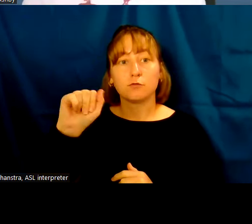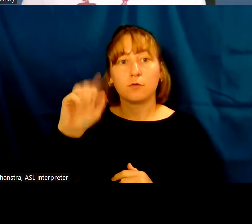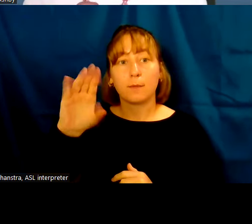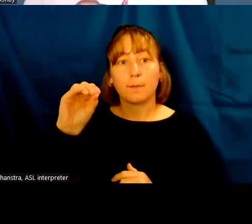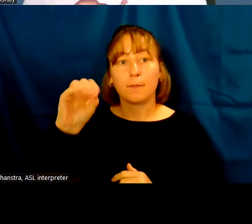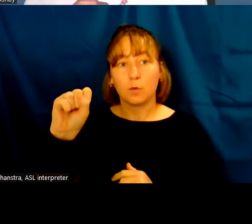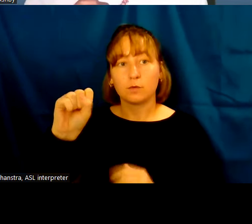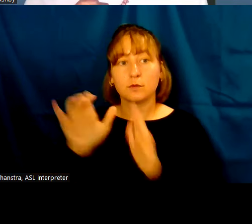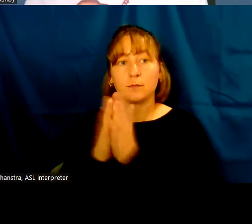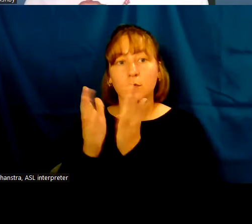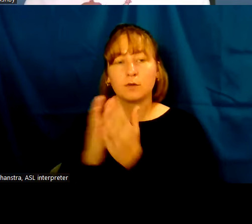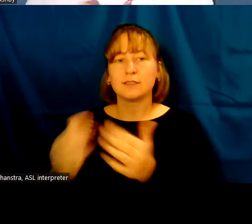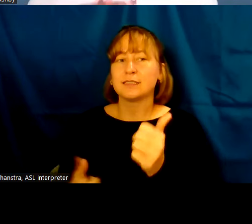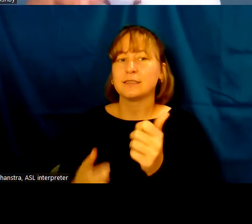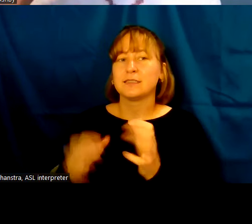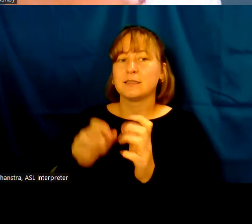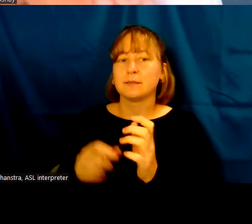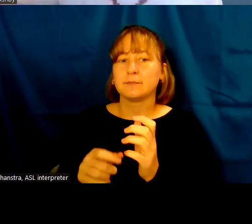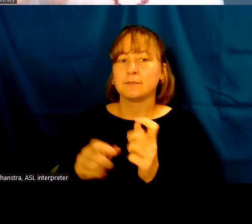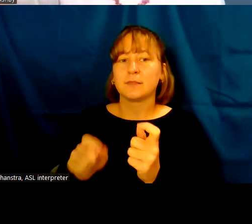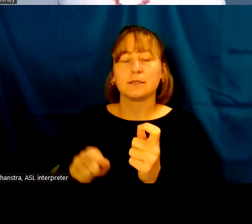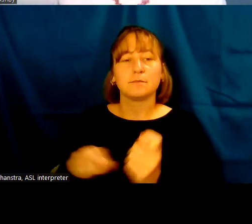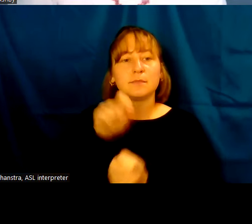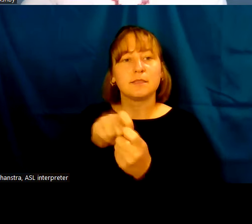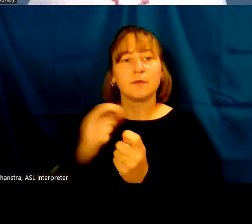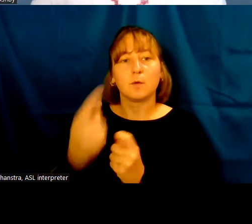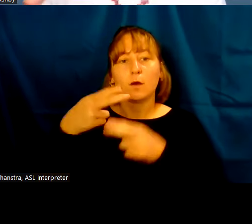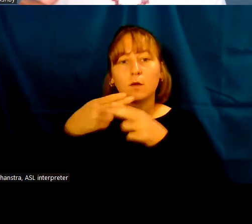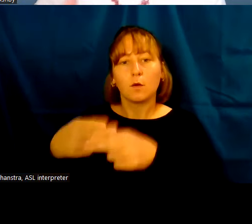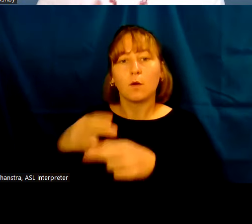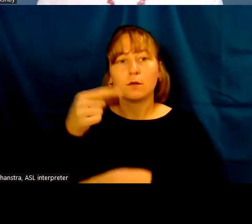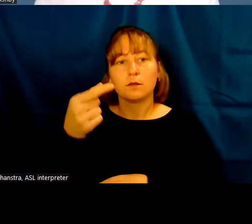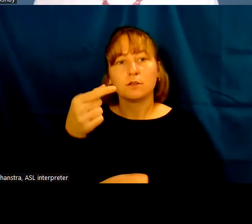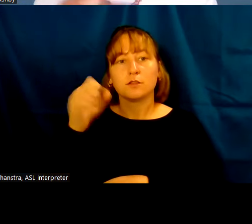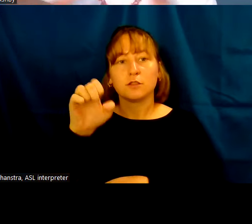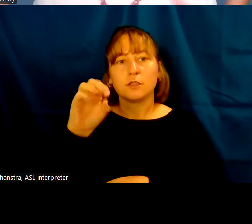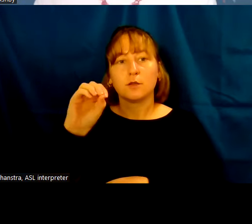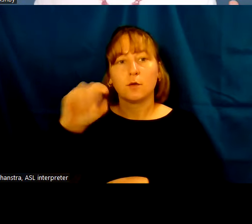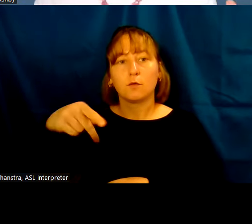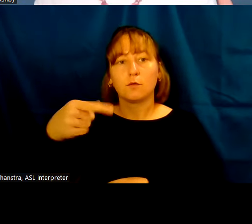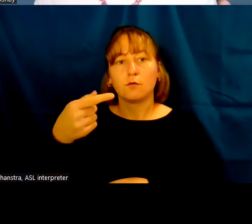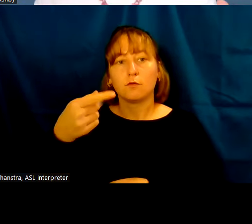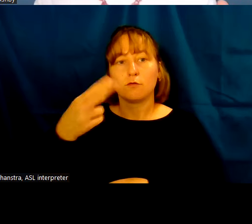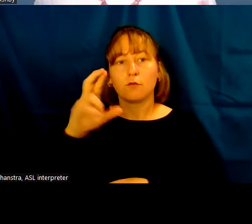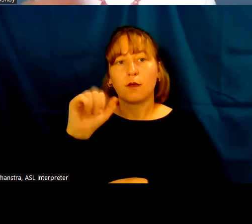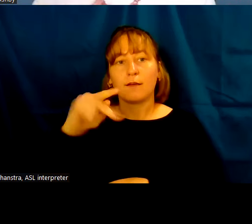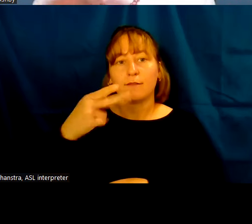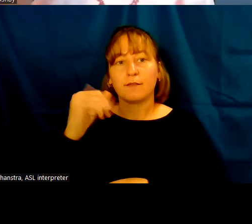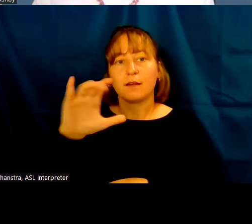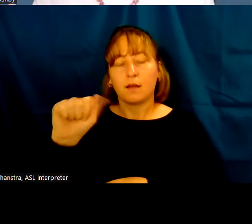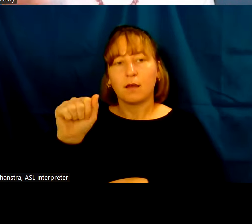book called the Geographica, where he's describing various areas of the Roman